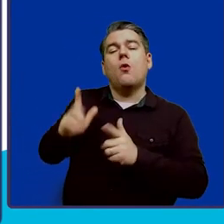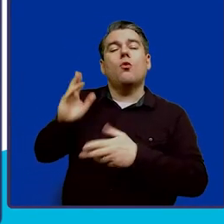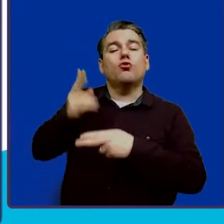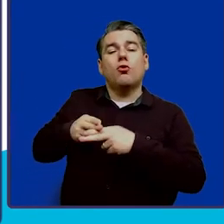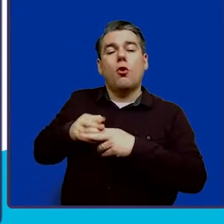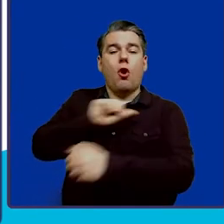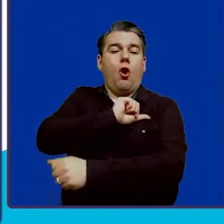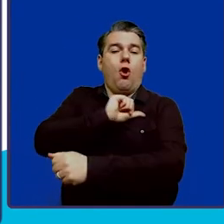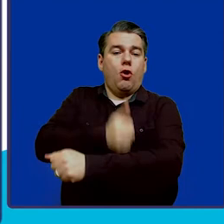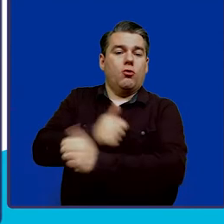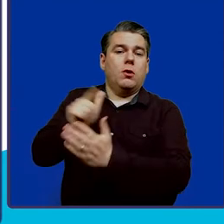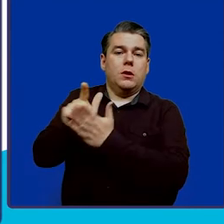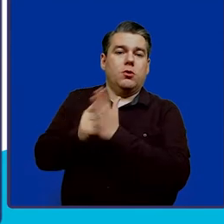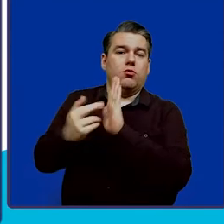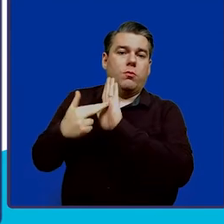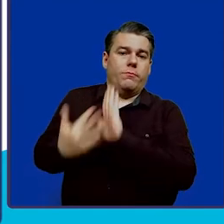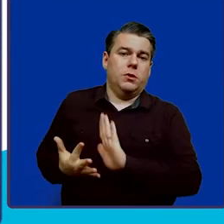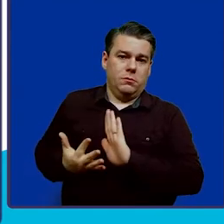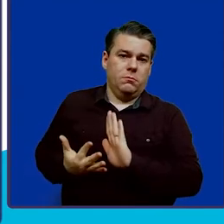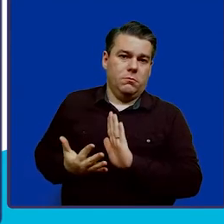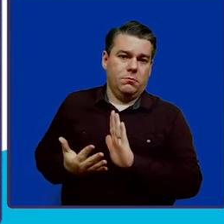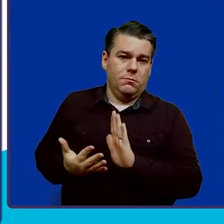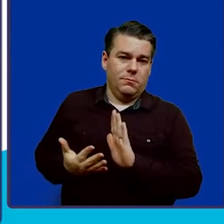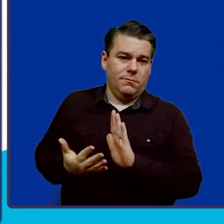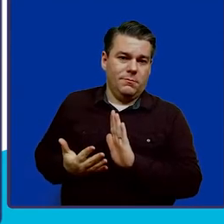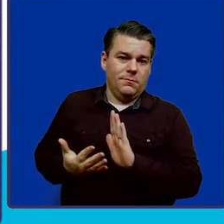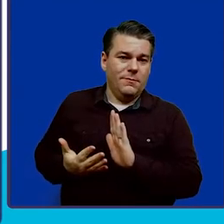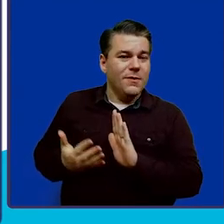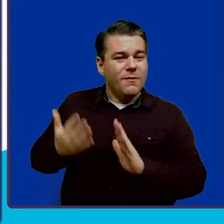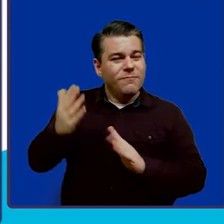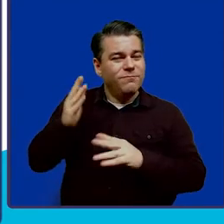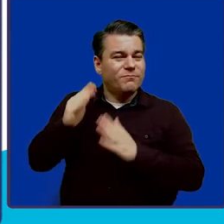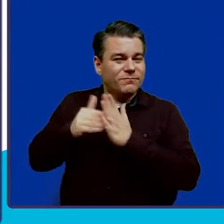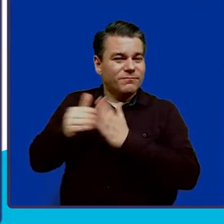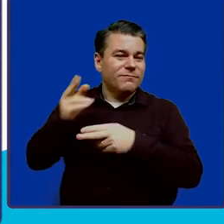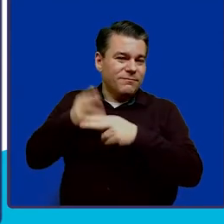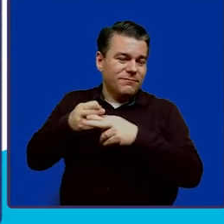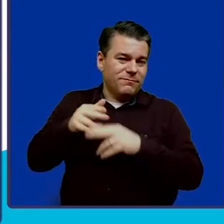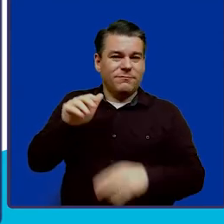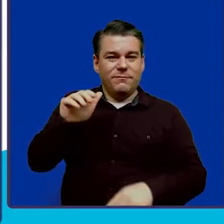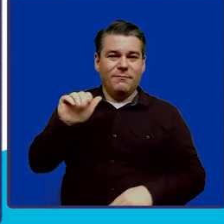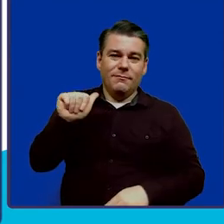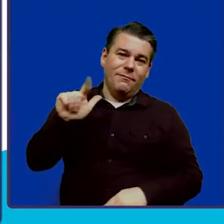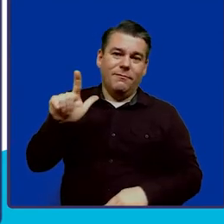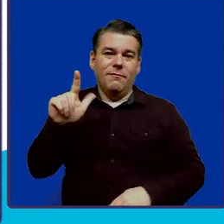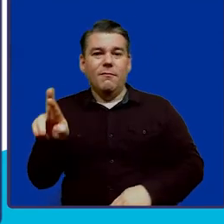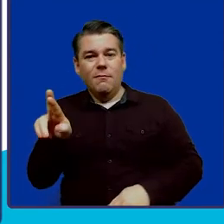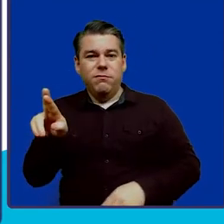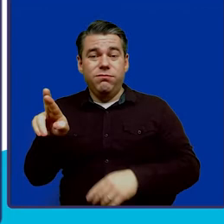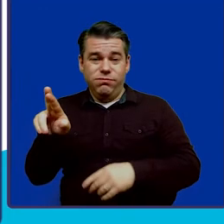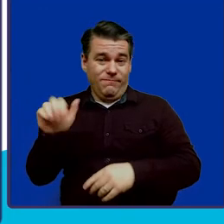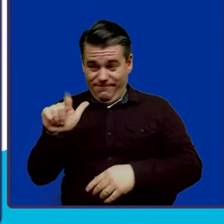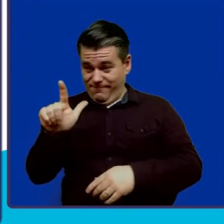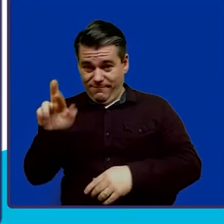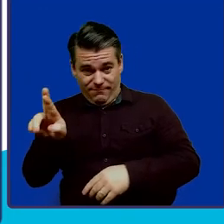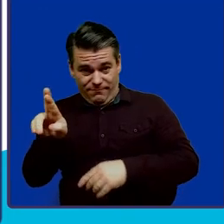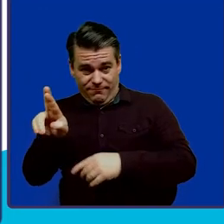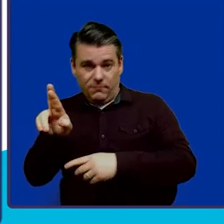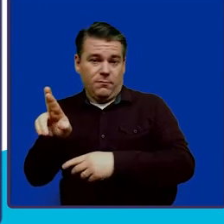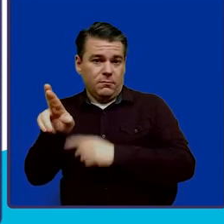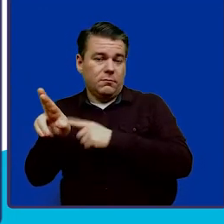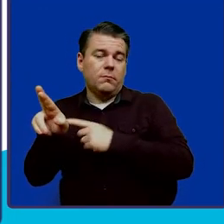authorized legal representative. And we often refer to that person as an ALR. And the ALR includes